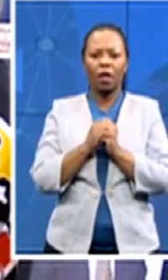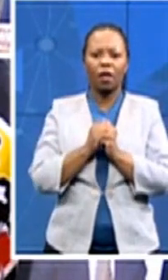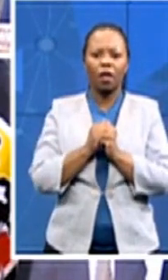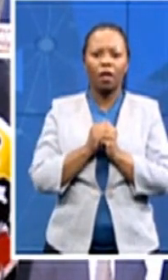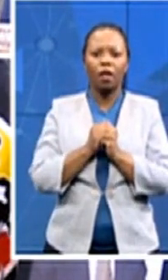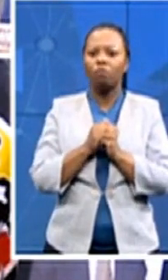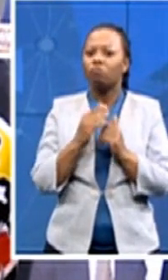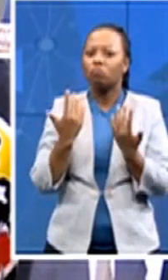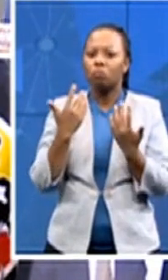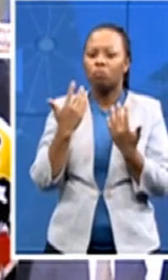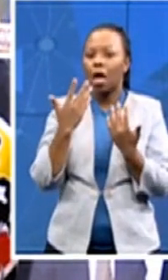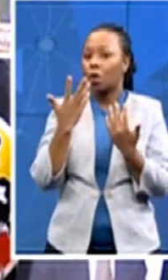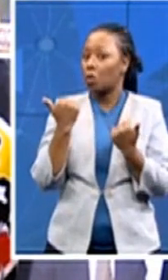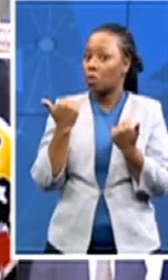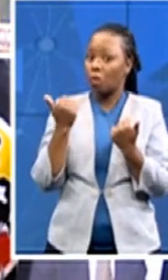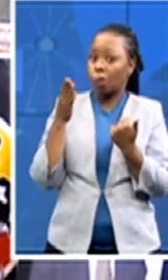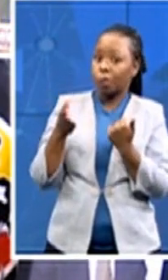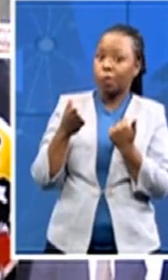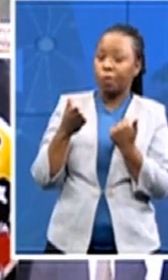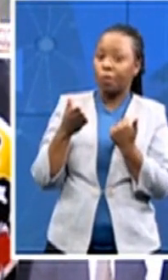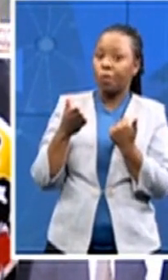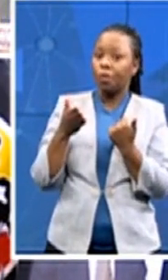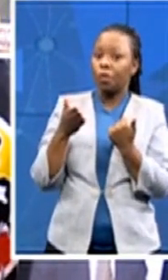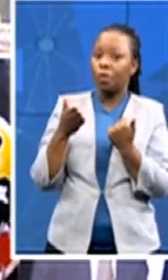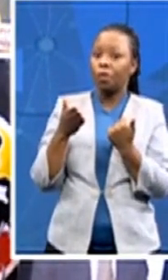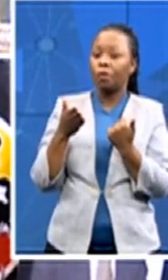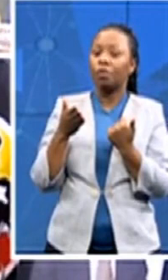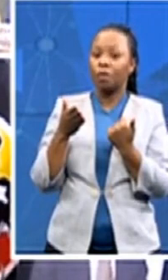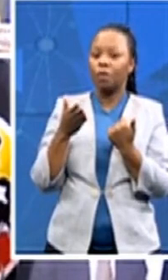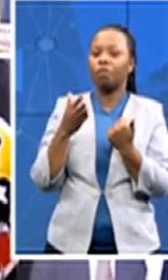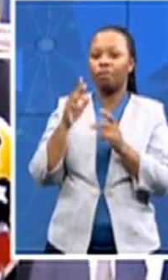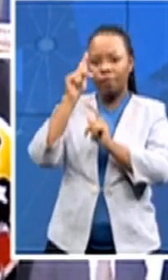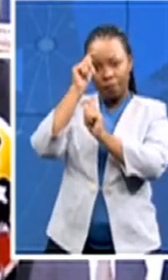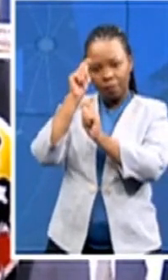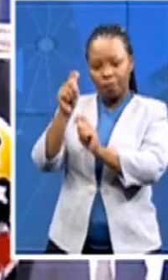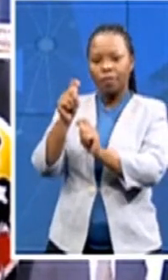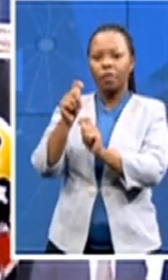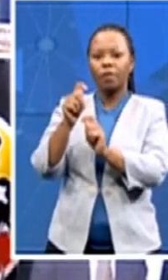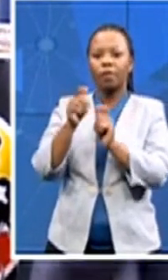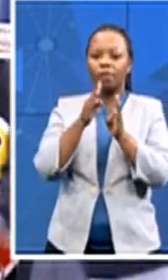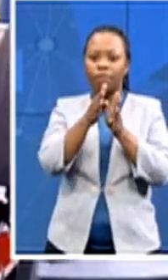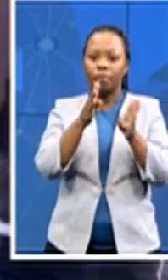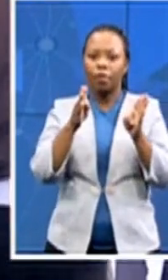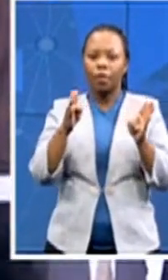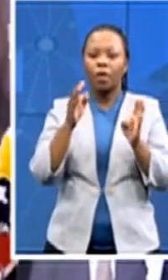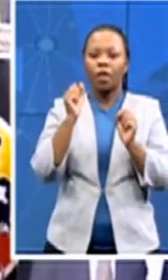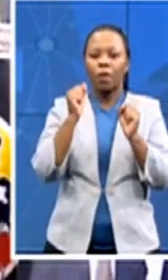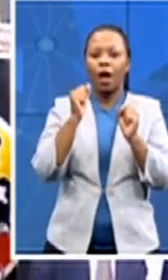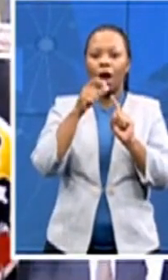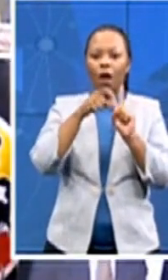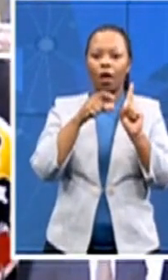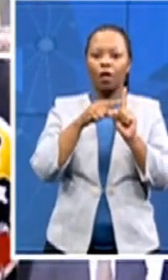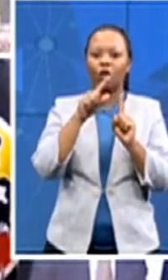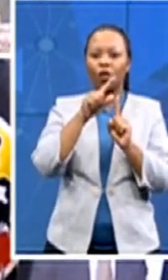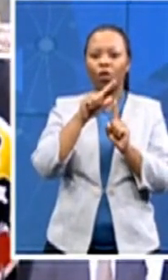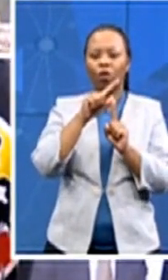I would like to recognize the presence of the Speaker of the Zulian District Municipality who can say who